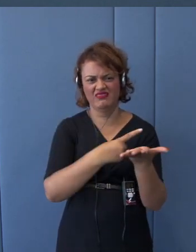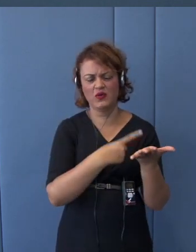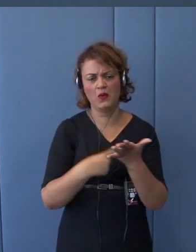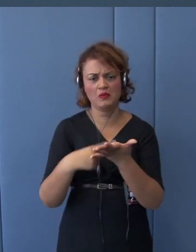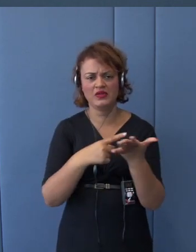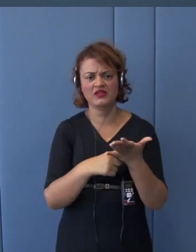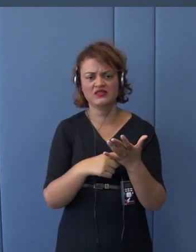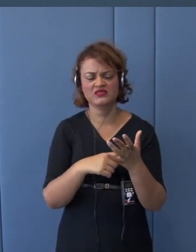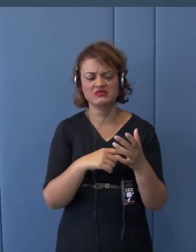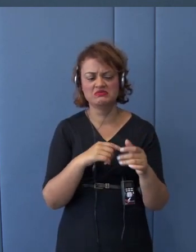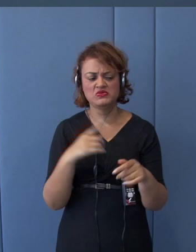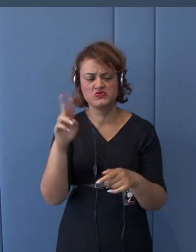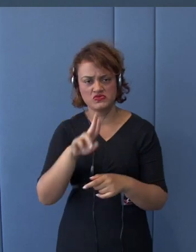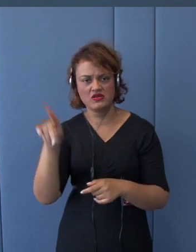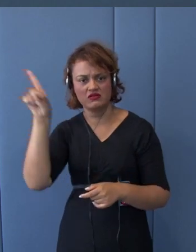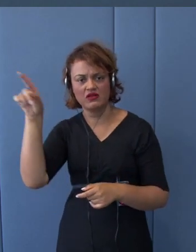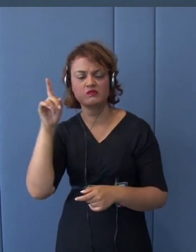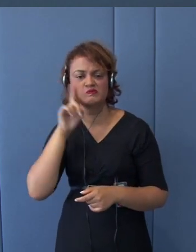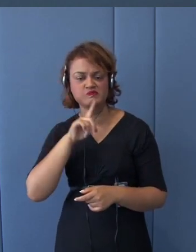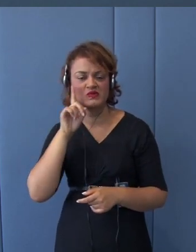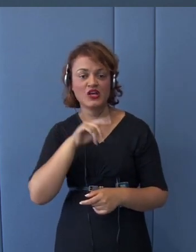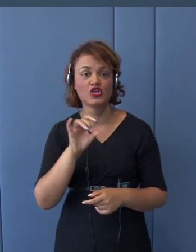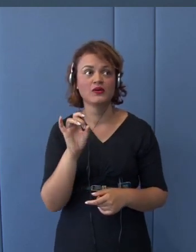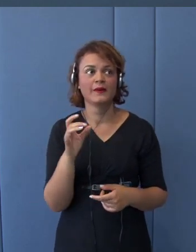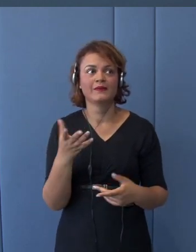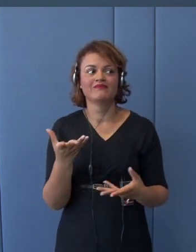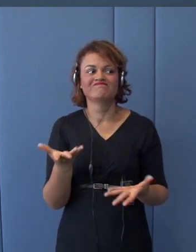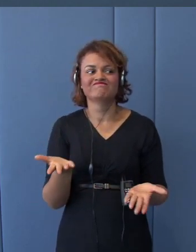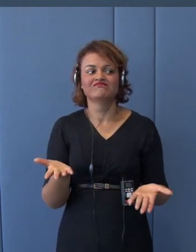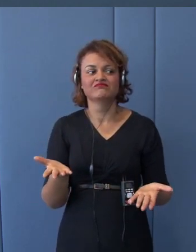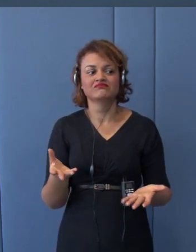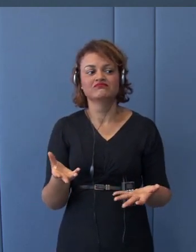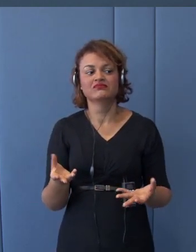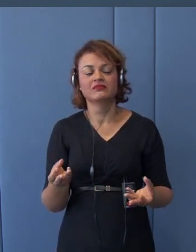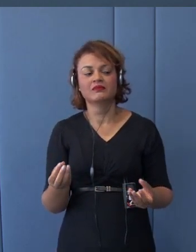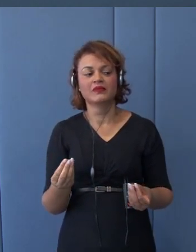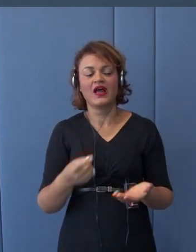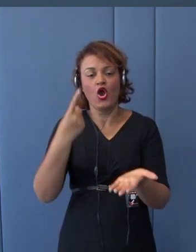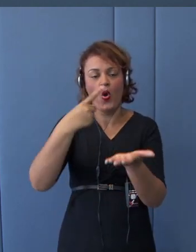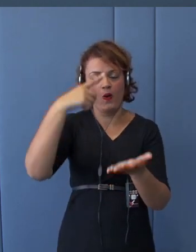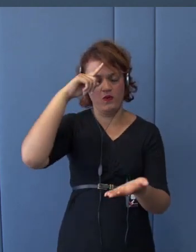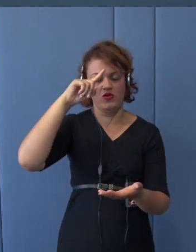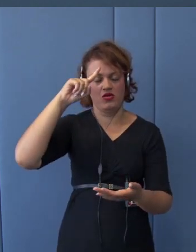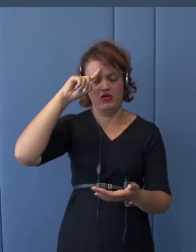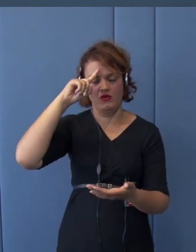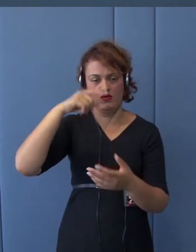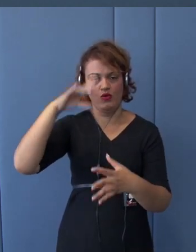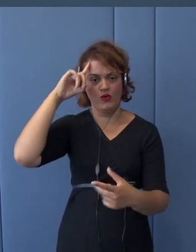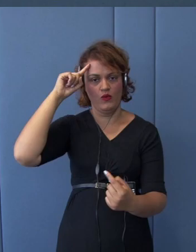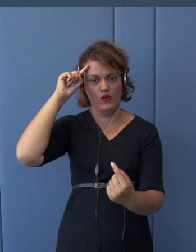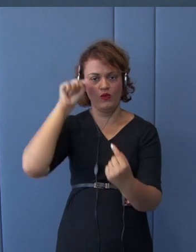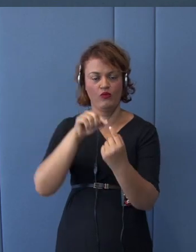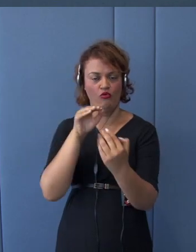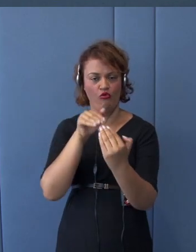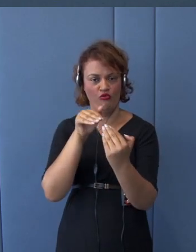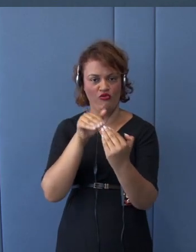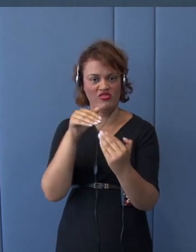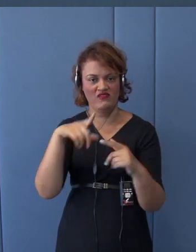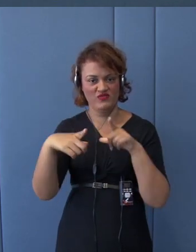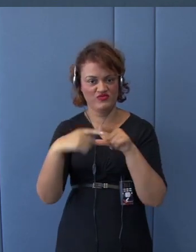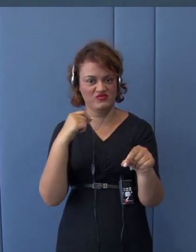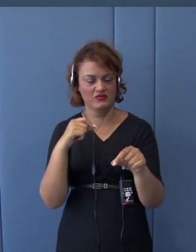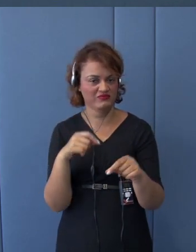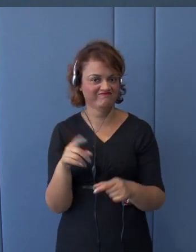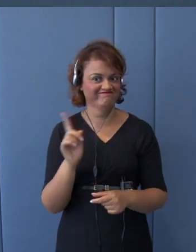not necessarily in concordance with Japan's side. So, there was rather